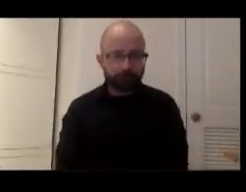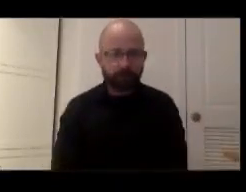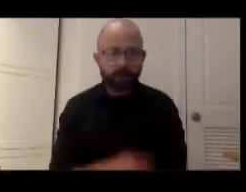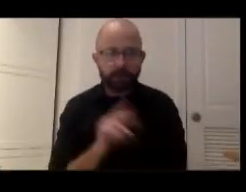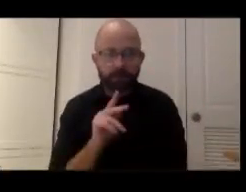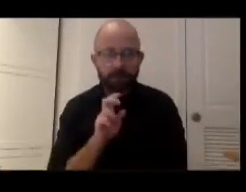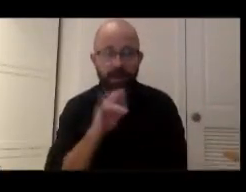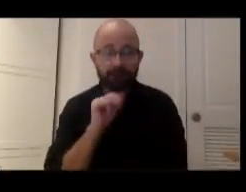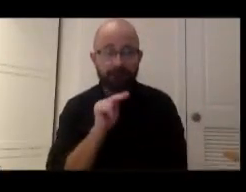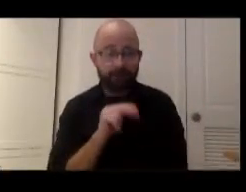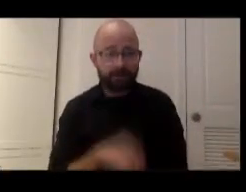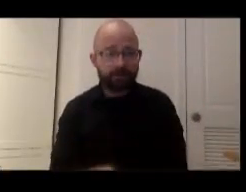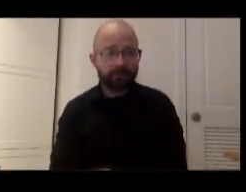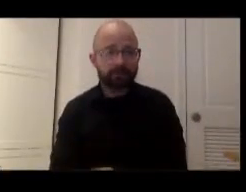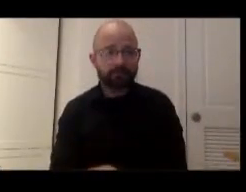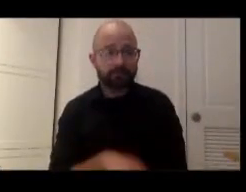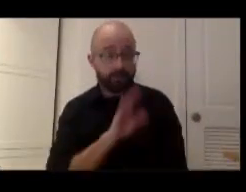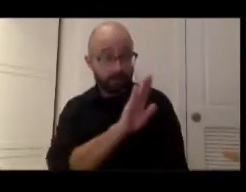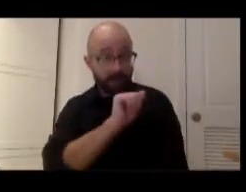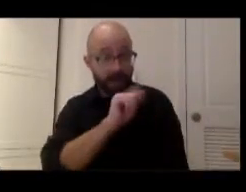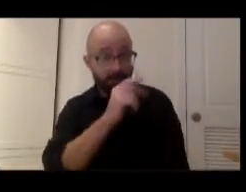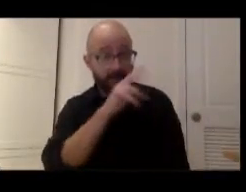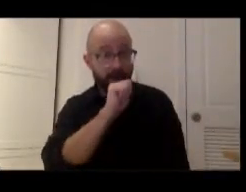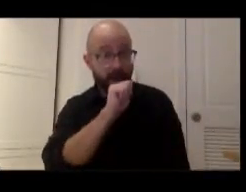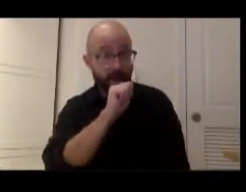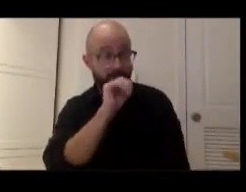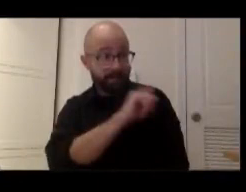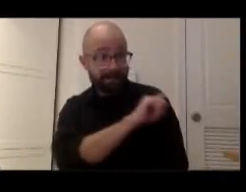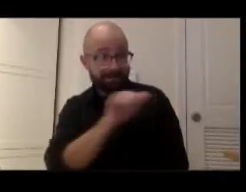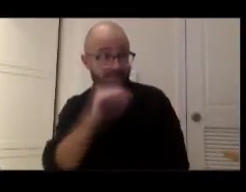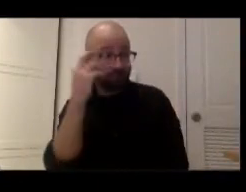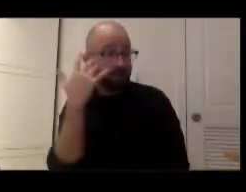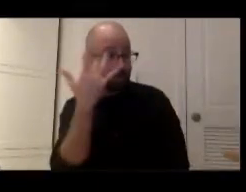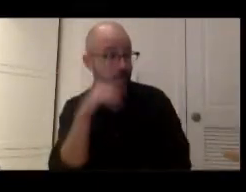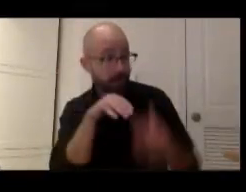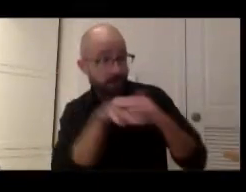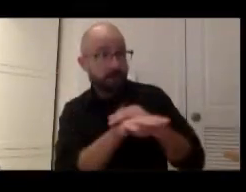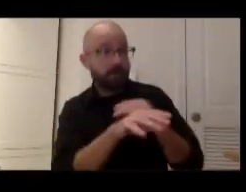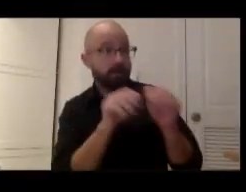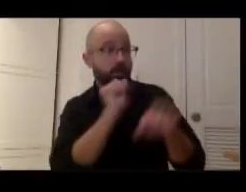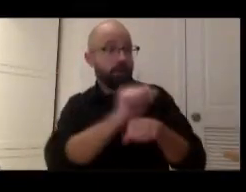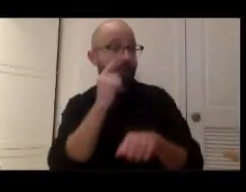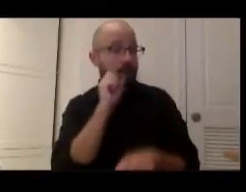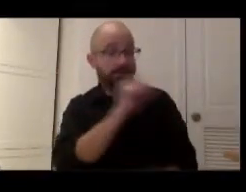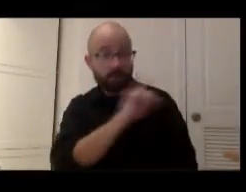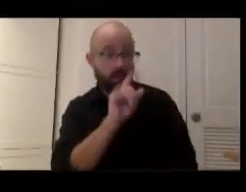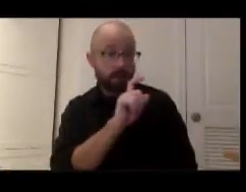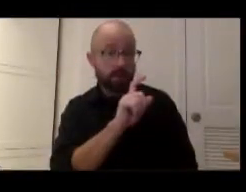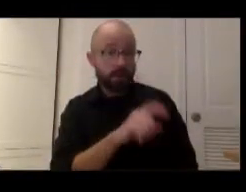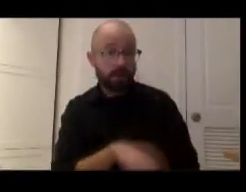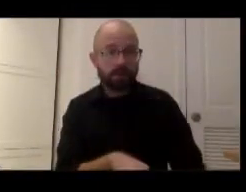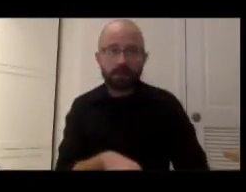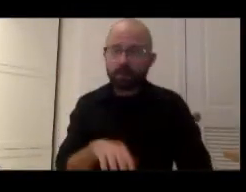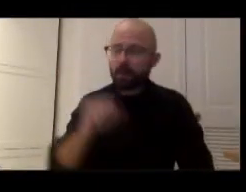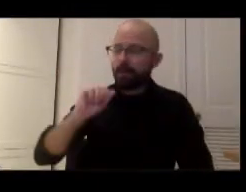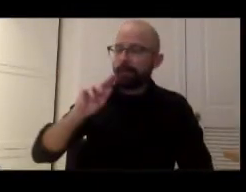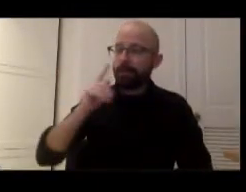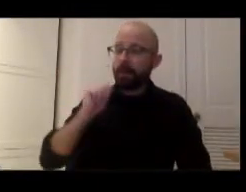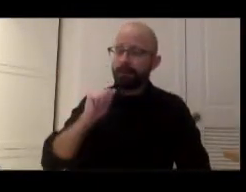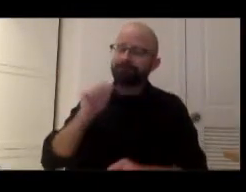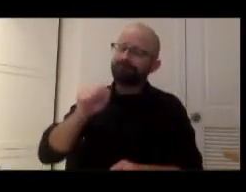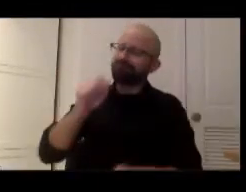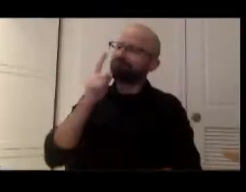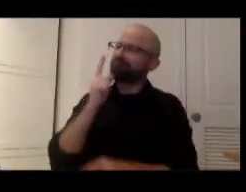Smithsonian, Anthea? Um it is actually um I at a point in my in my life in my